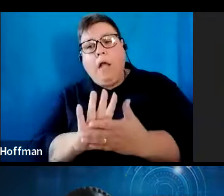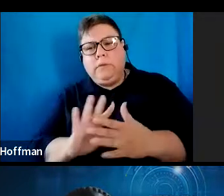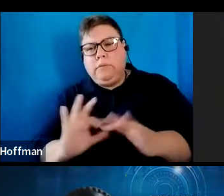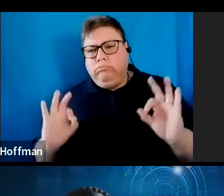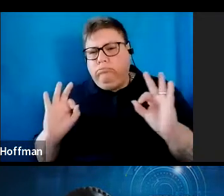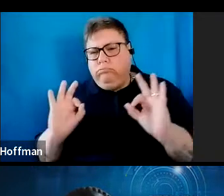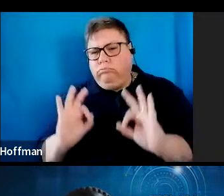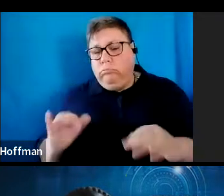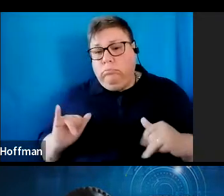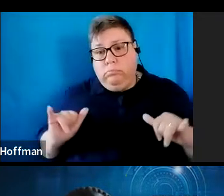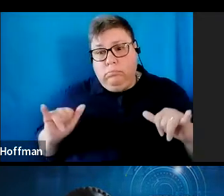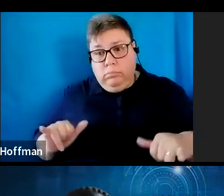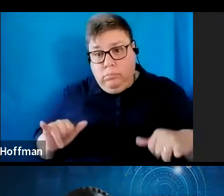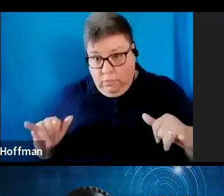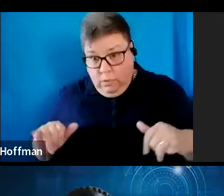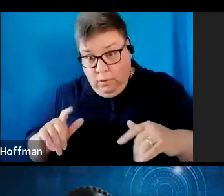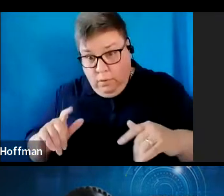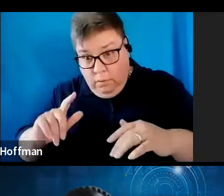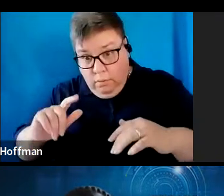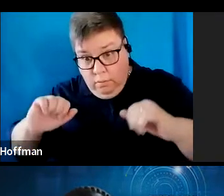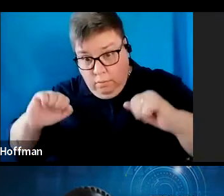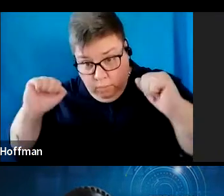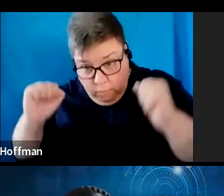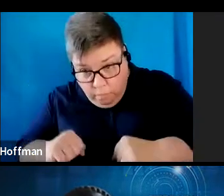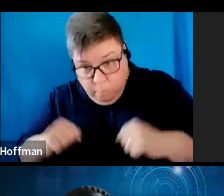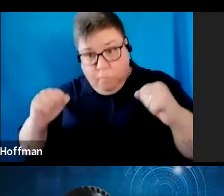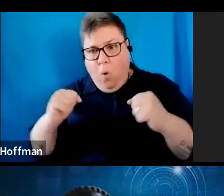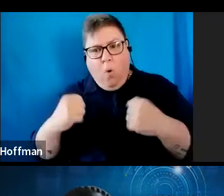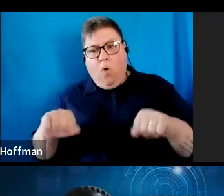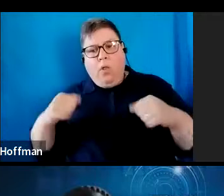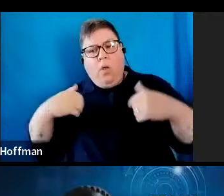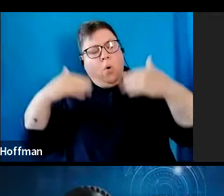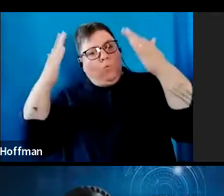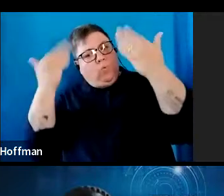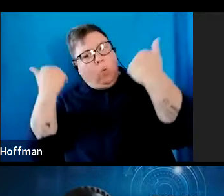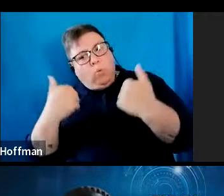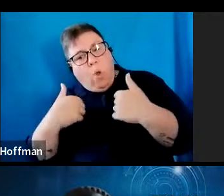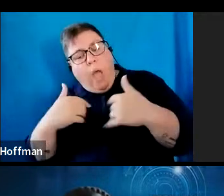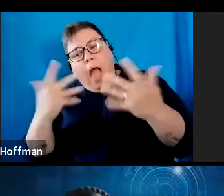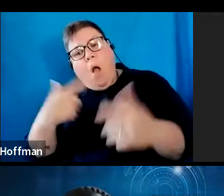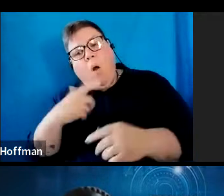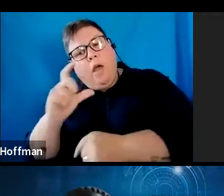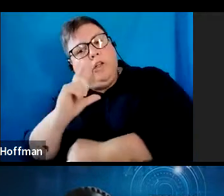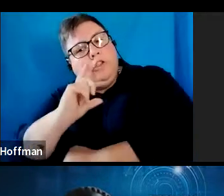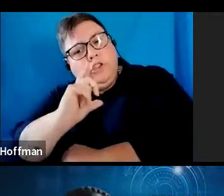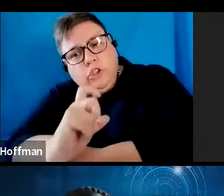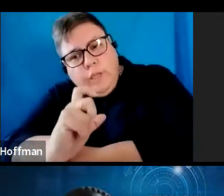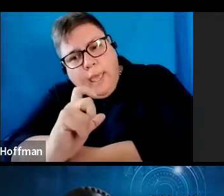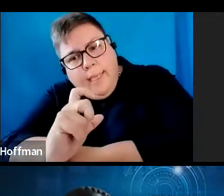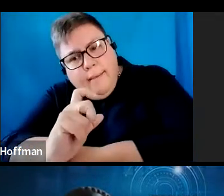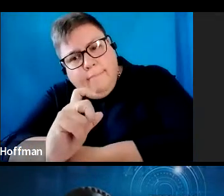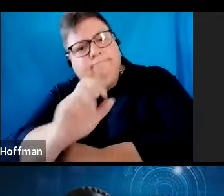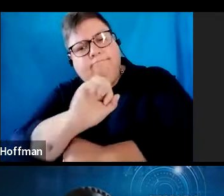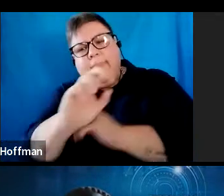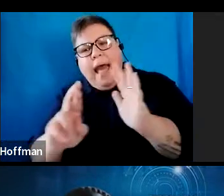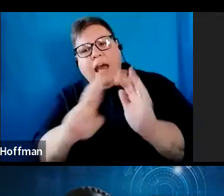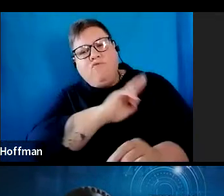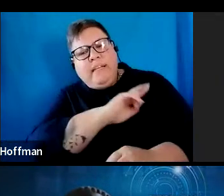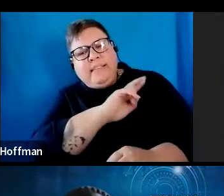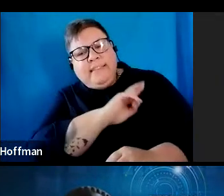whether the tax directive application went through or not. Where do I check the rejection reason from my side?